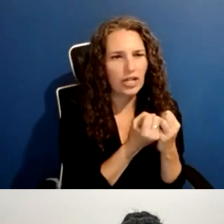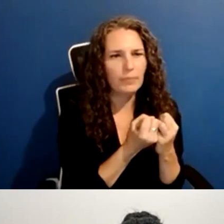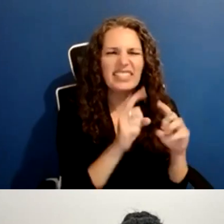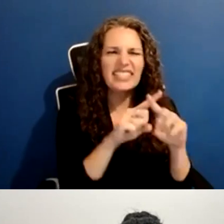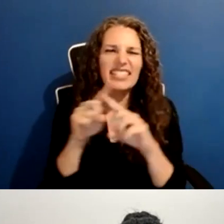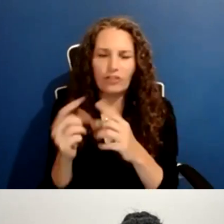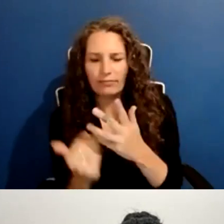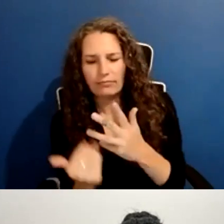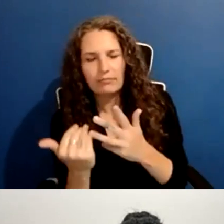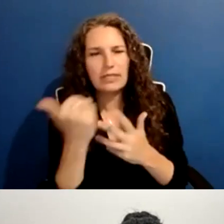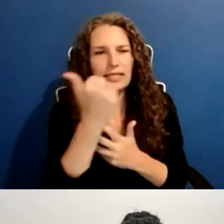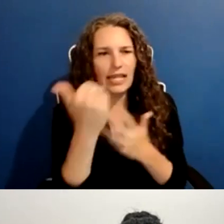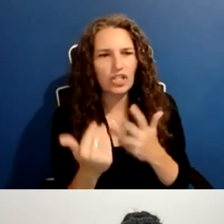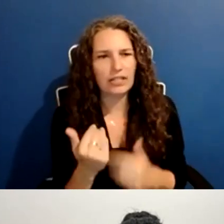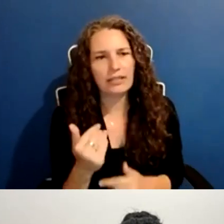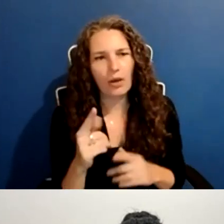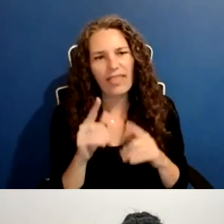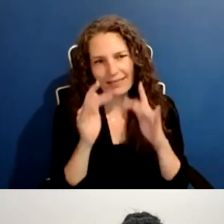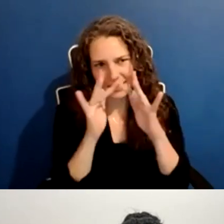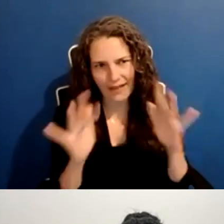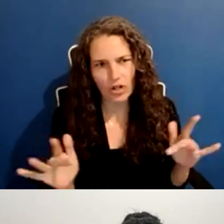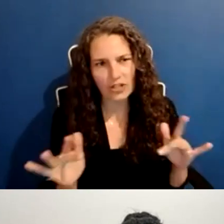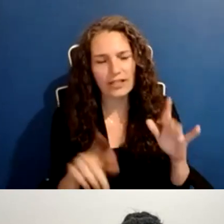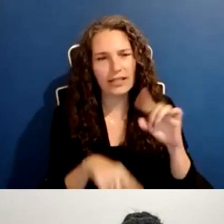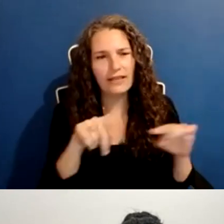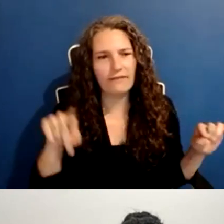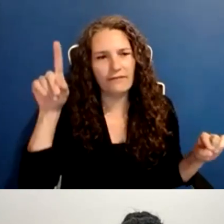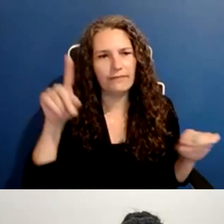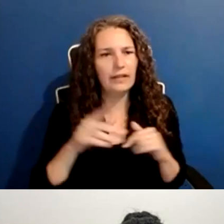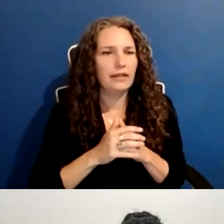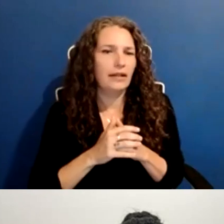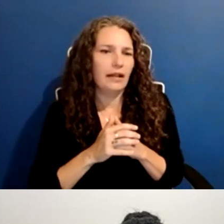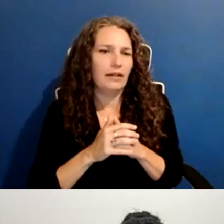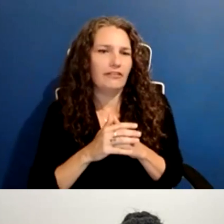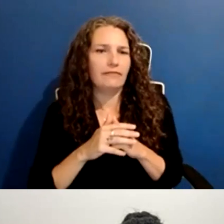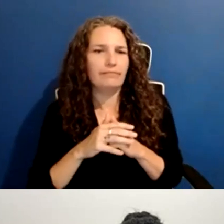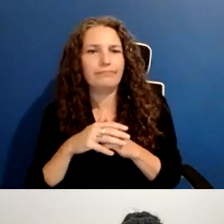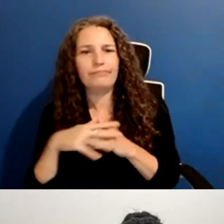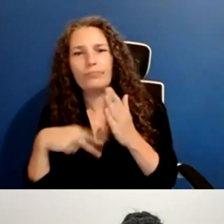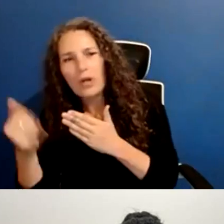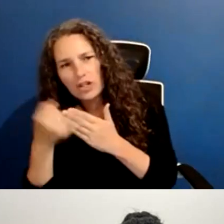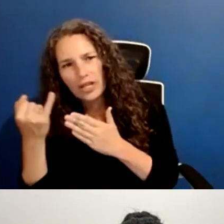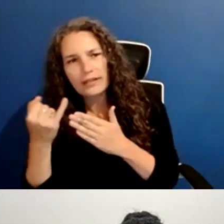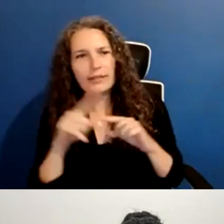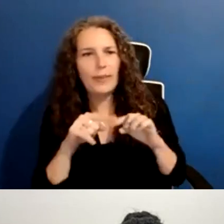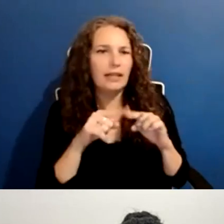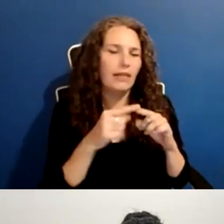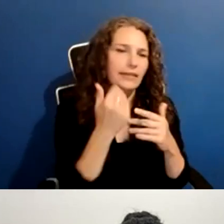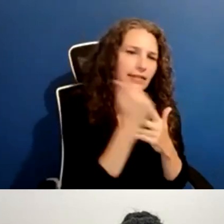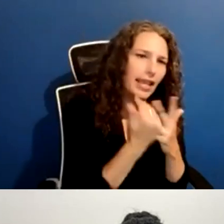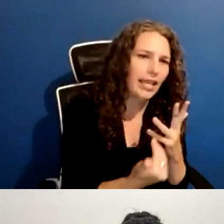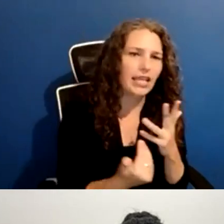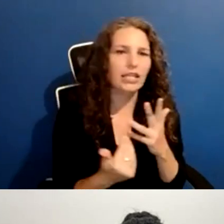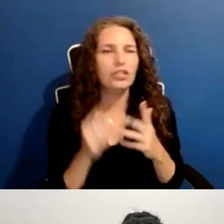that's, I, we think, uh, diversity of types of projects and project stages and ambitions and budget goals, so on and so forth.